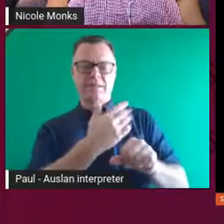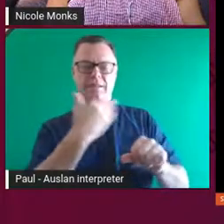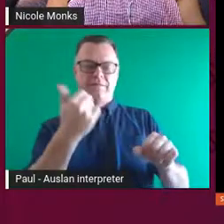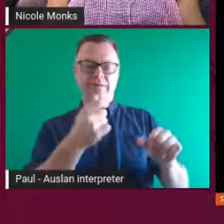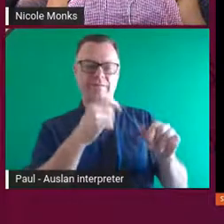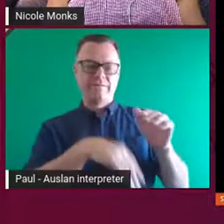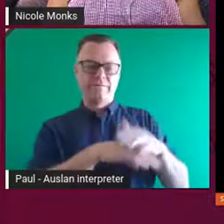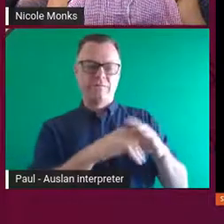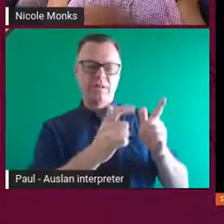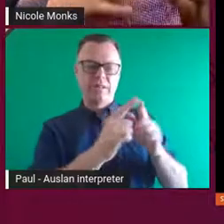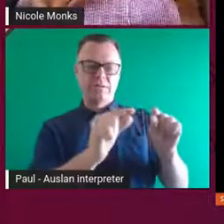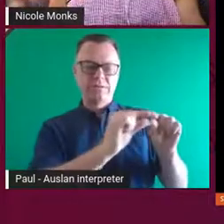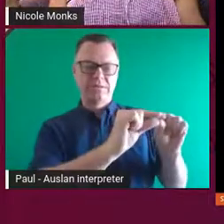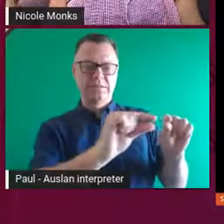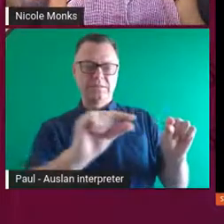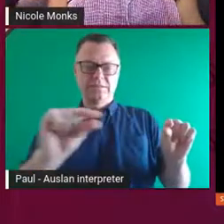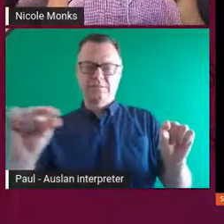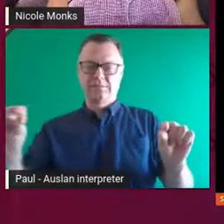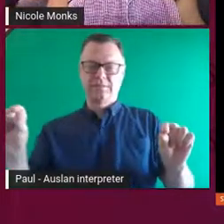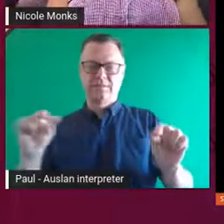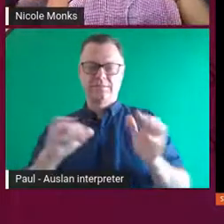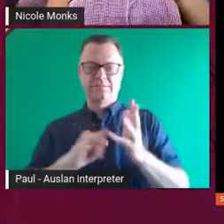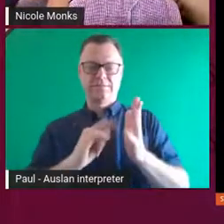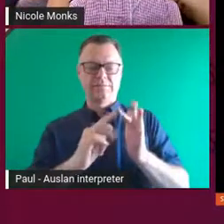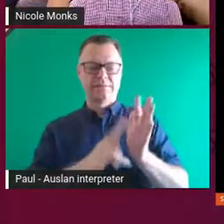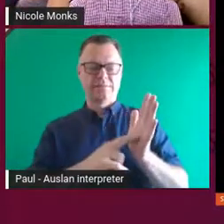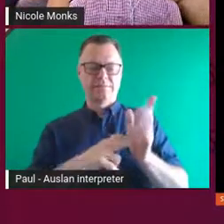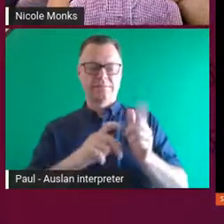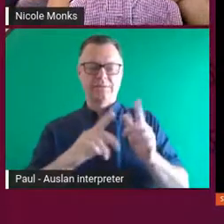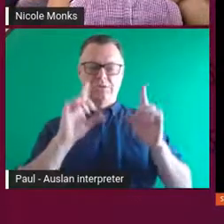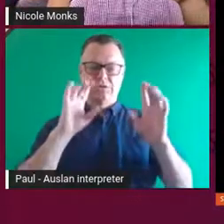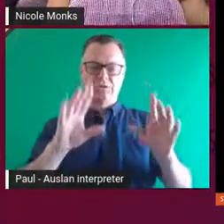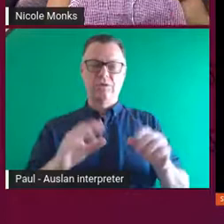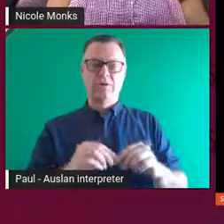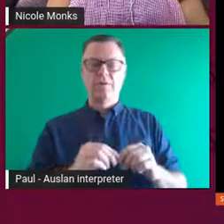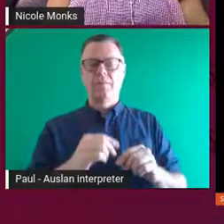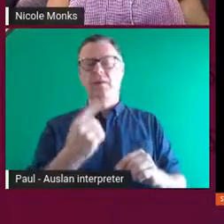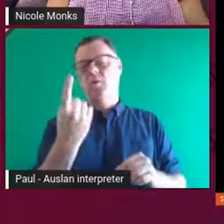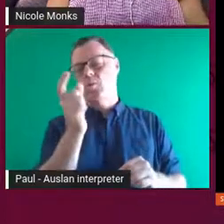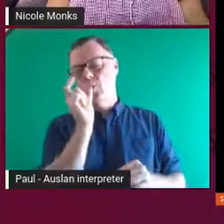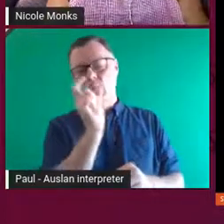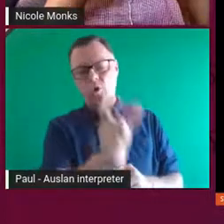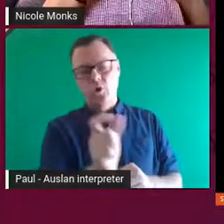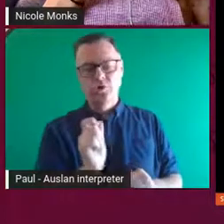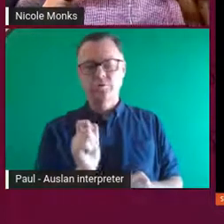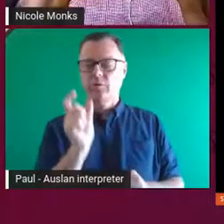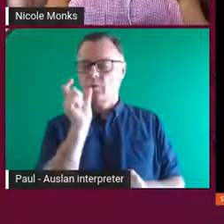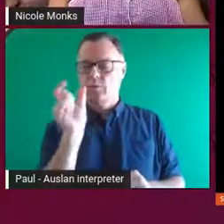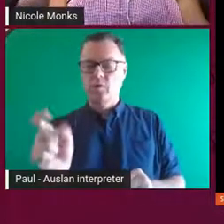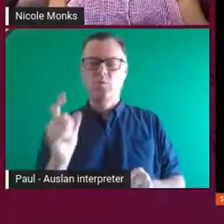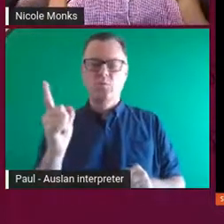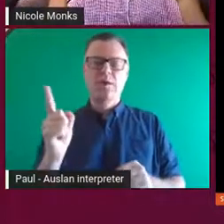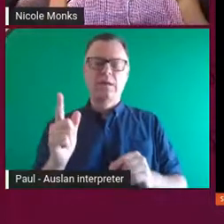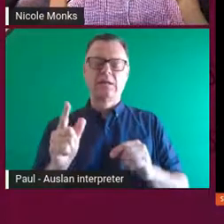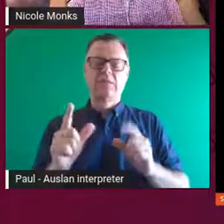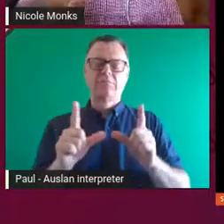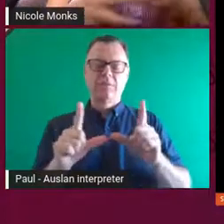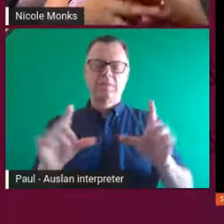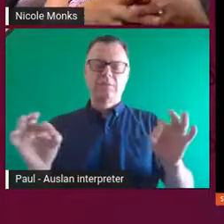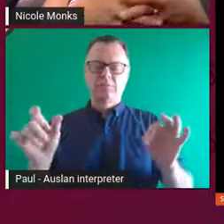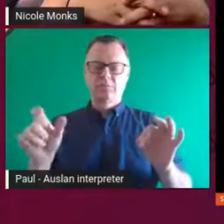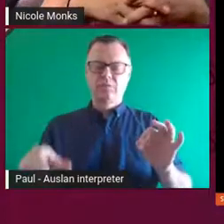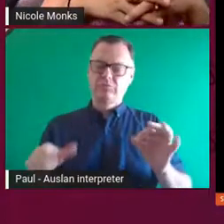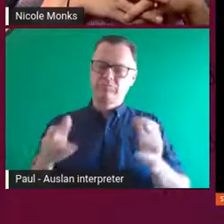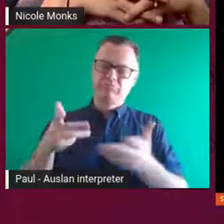you know, developing the language past just singular words. So, we worked with a linguist to come up with sort of doing